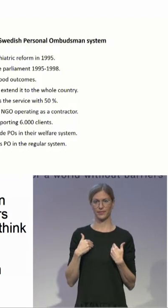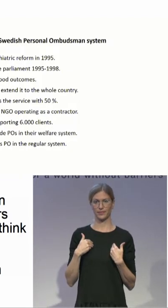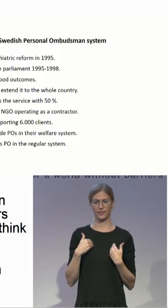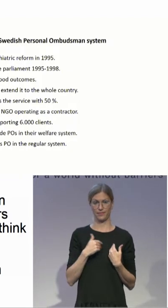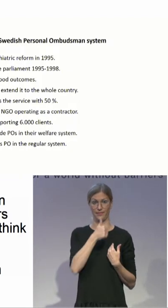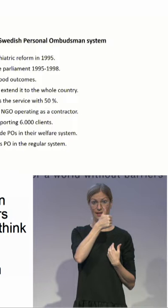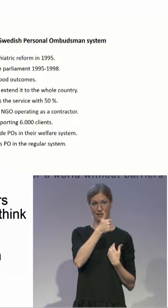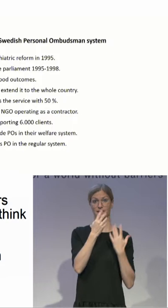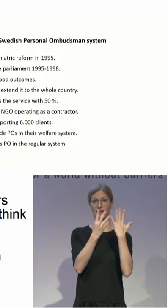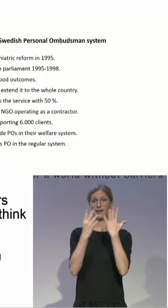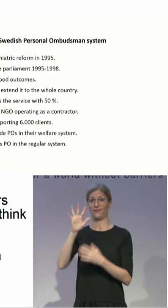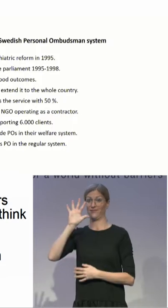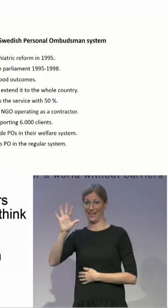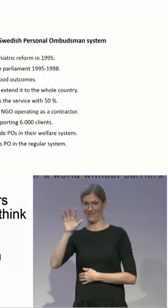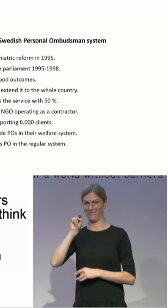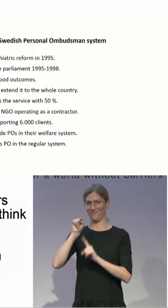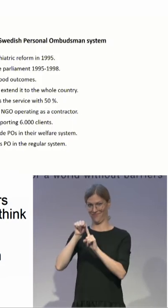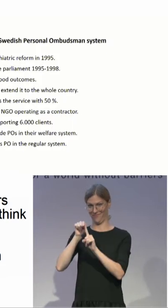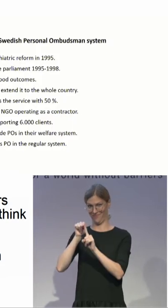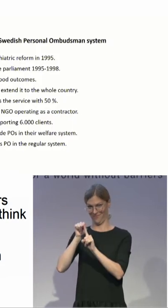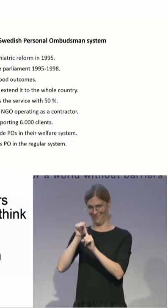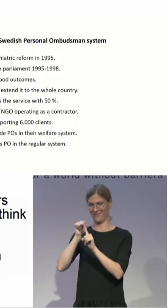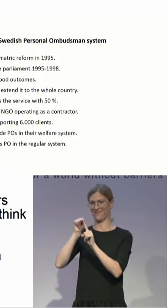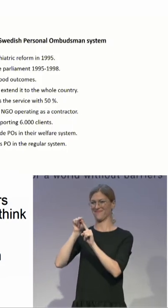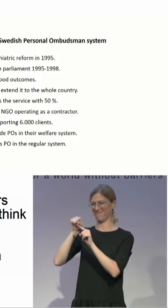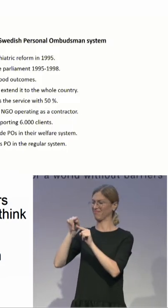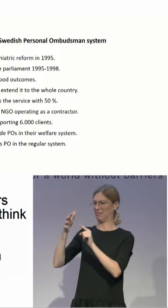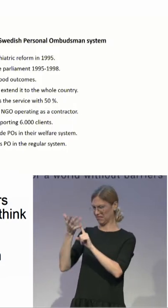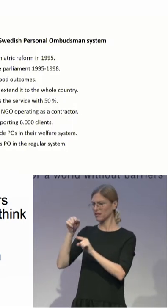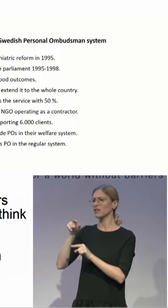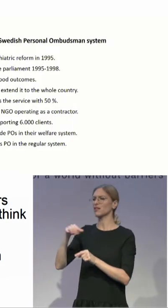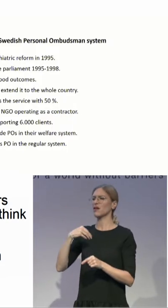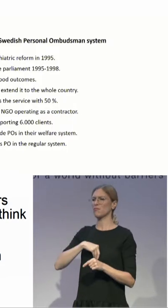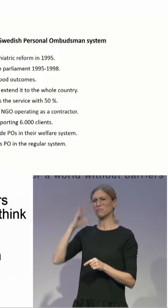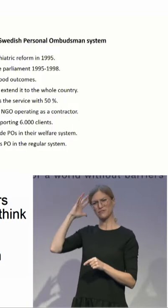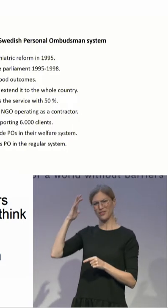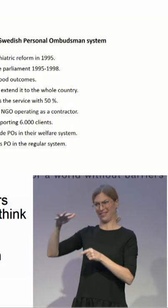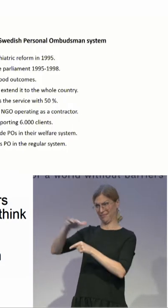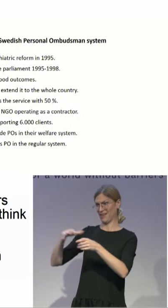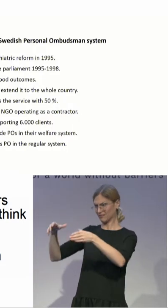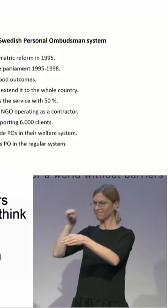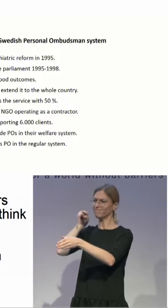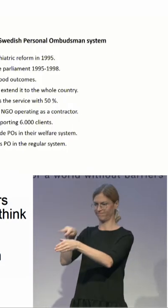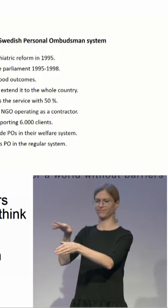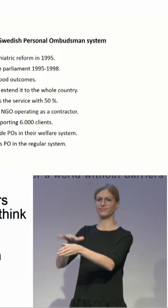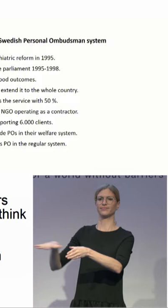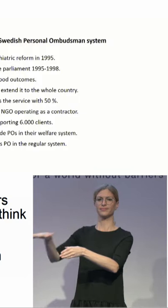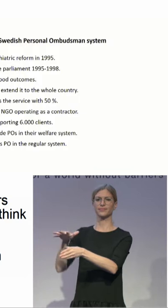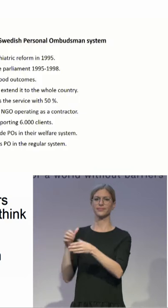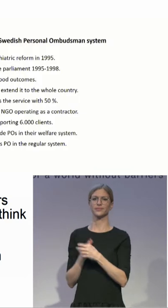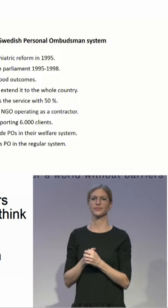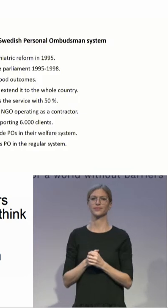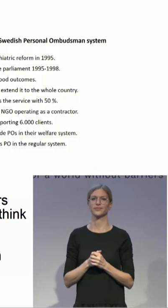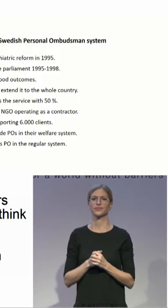Now, 24 years later, we have in Sweden 310 personal ombudsmen in the whole country